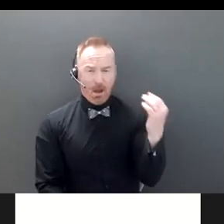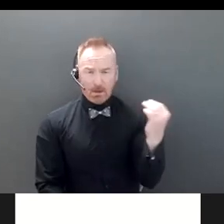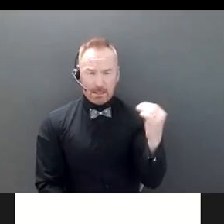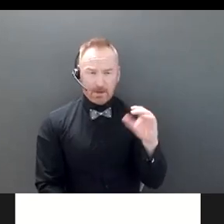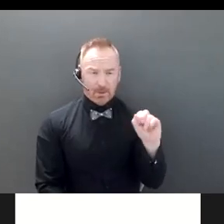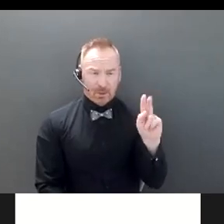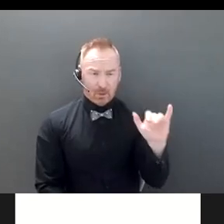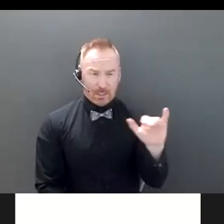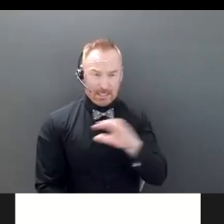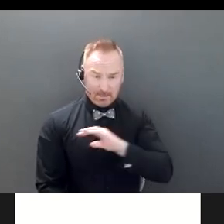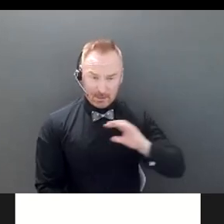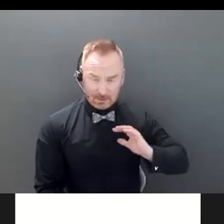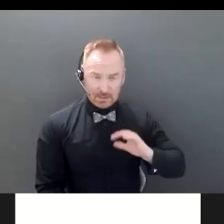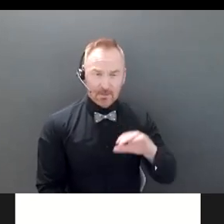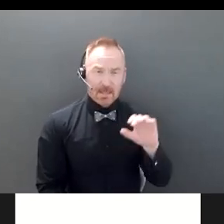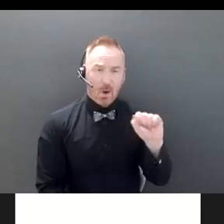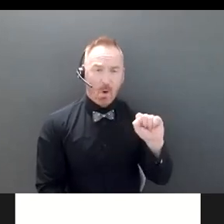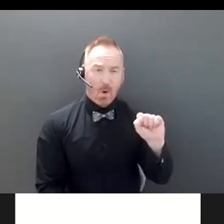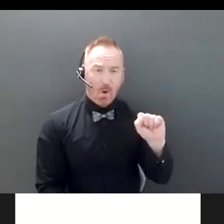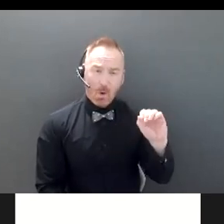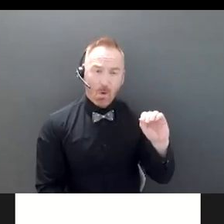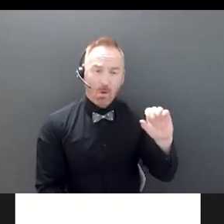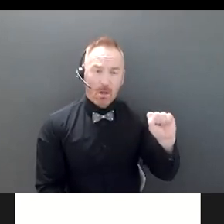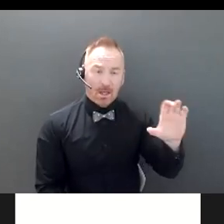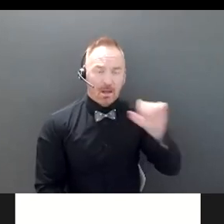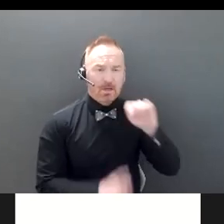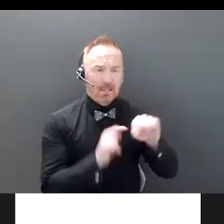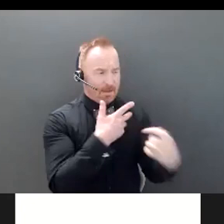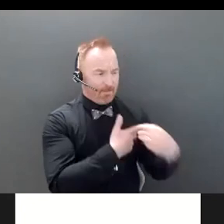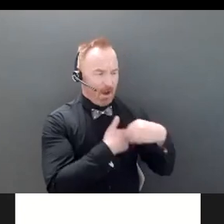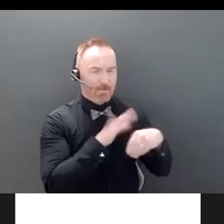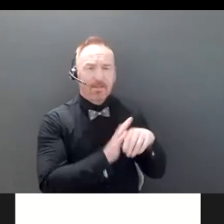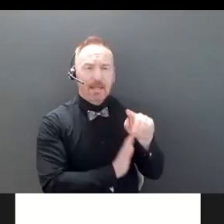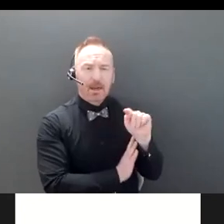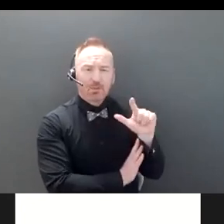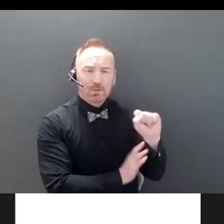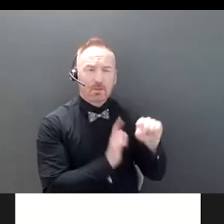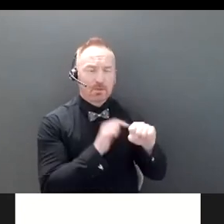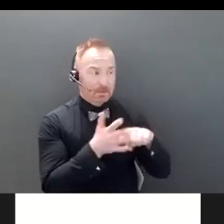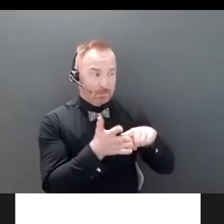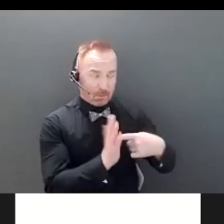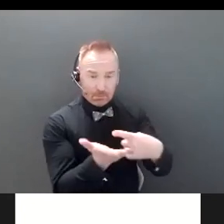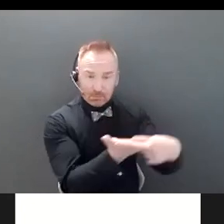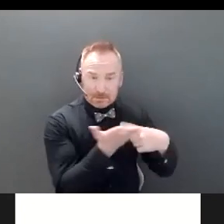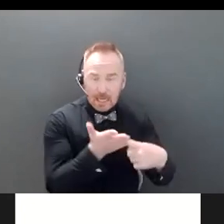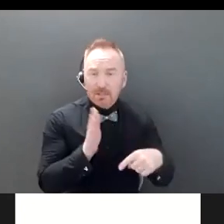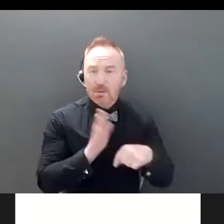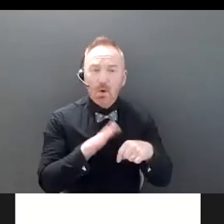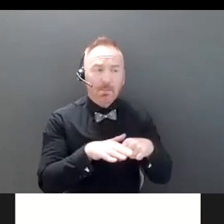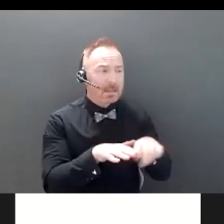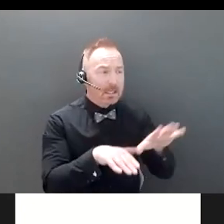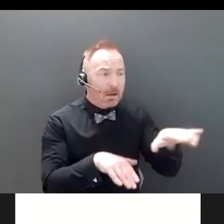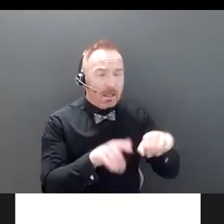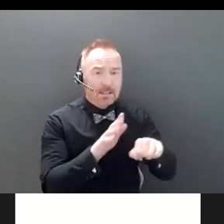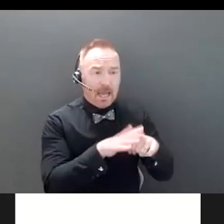tools when we start thinking about how we have that supportive conversation with someone to reach out to the friend to, you know, name